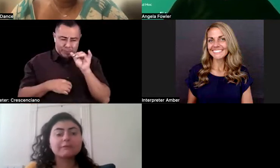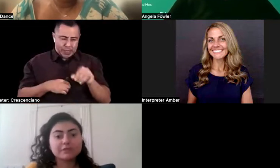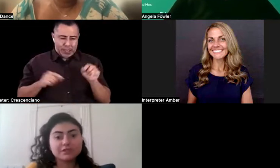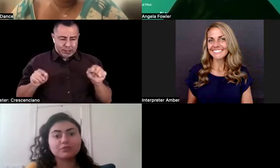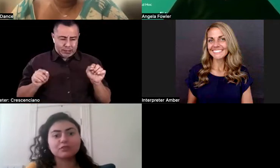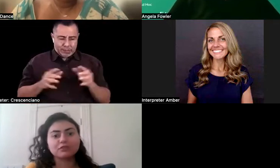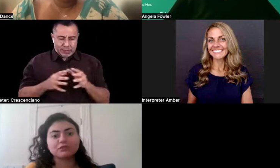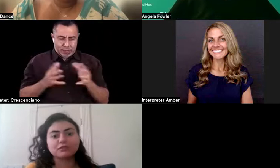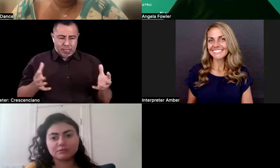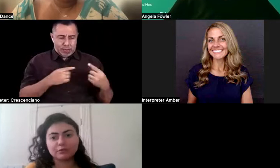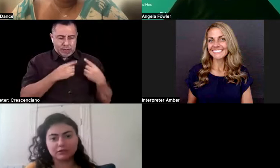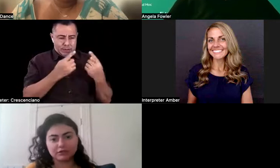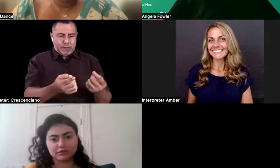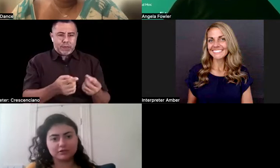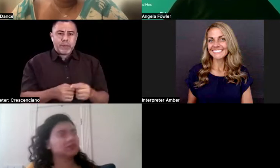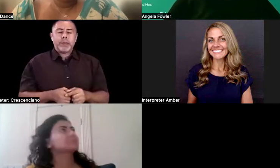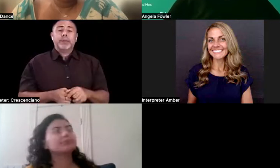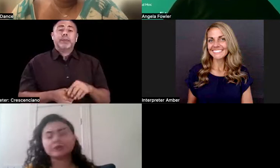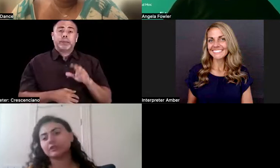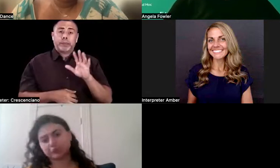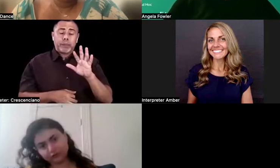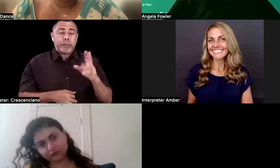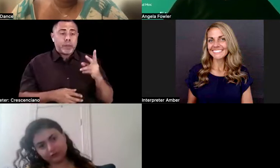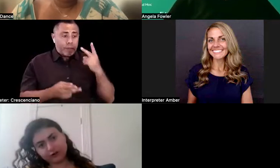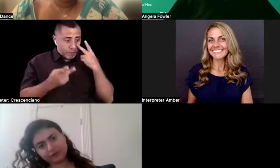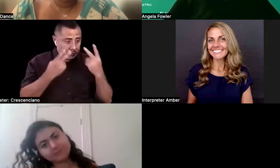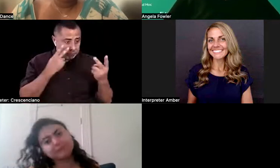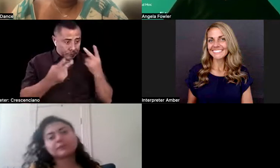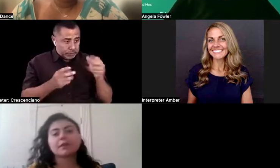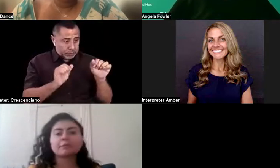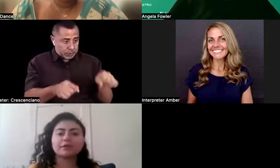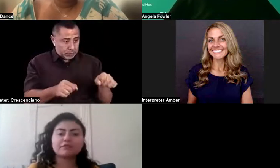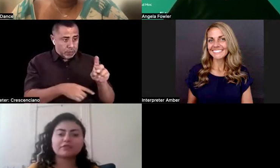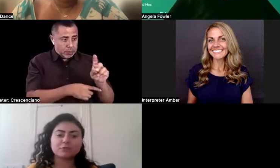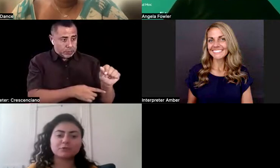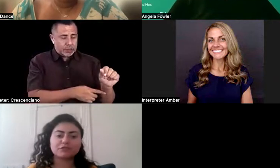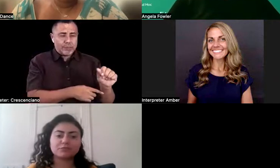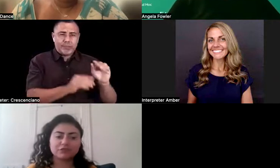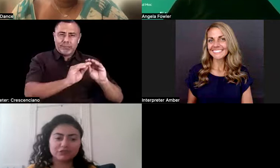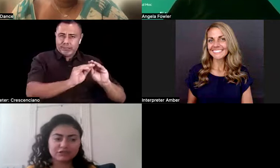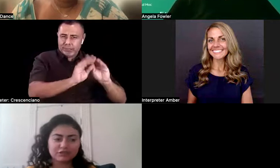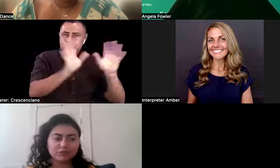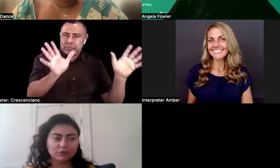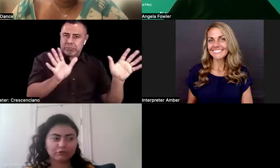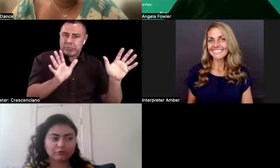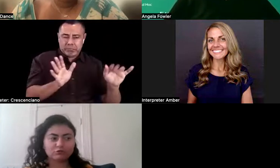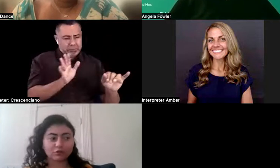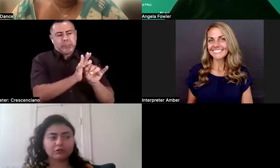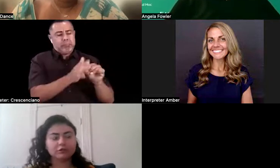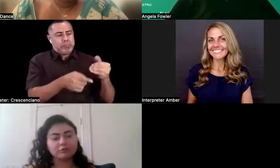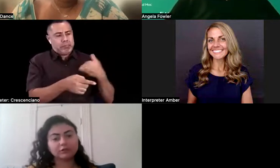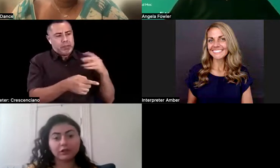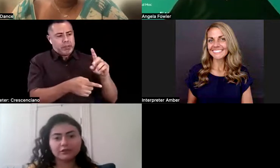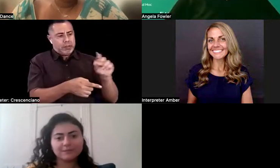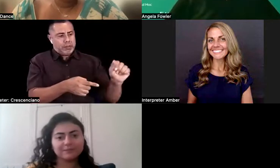because I mean visible disabilities. That's pretty clear, right? But invisible disabilities, that's the word I've been